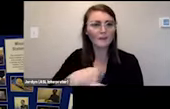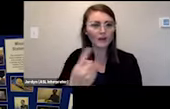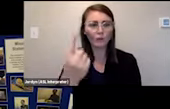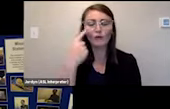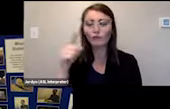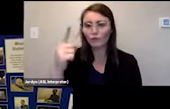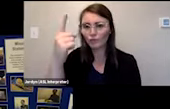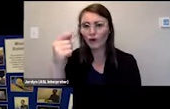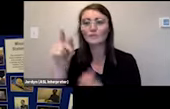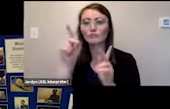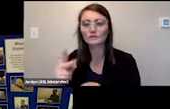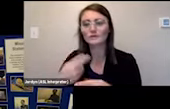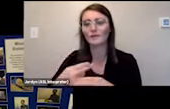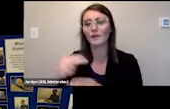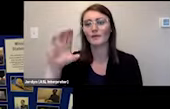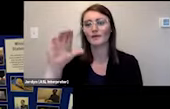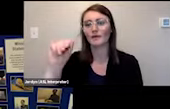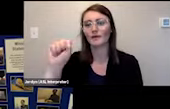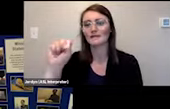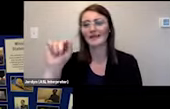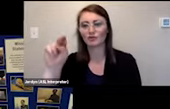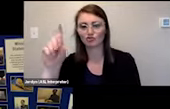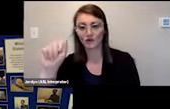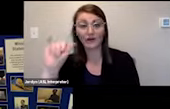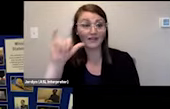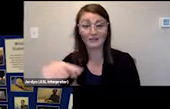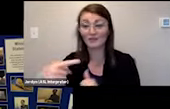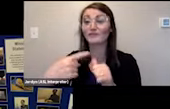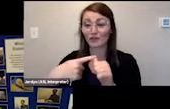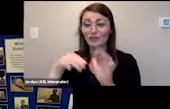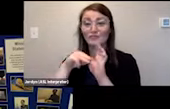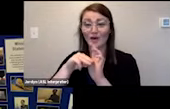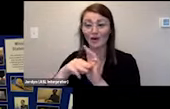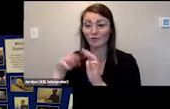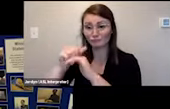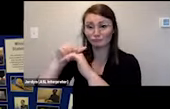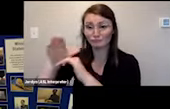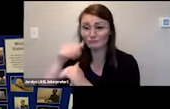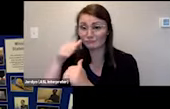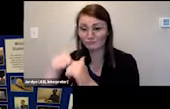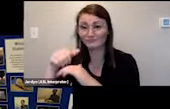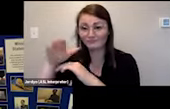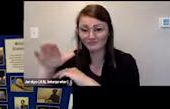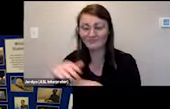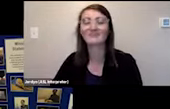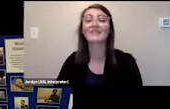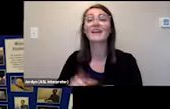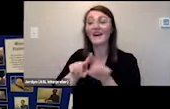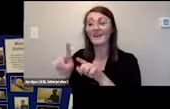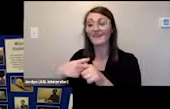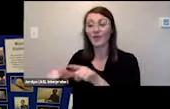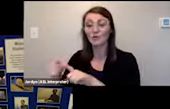was the first model we mailed and friends from my technology club at high school designed a website where people could use a google